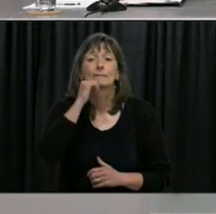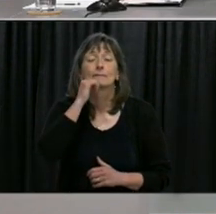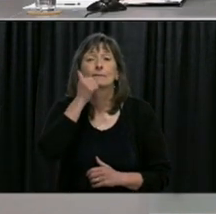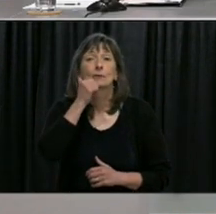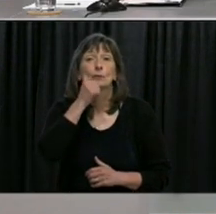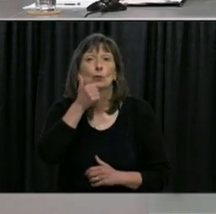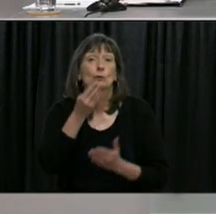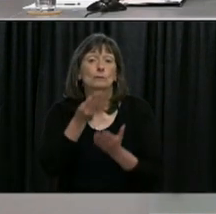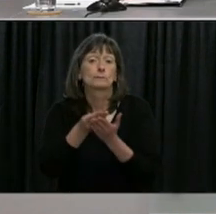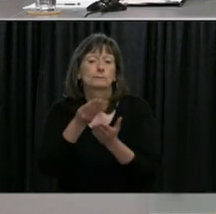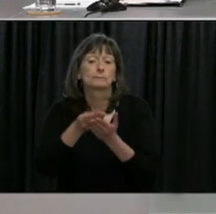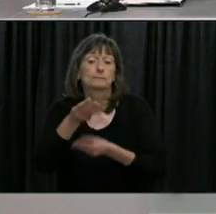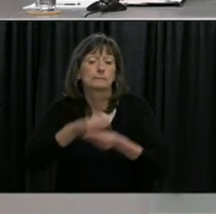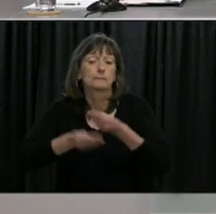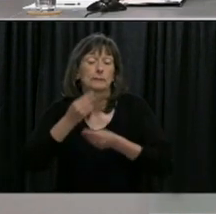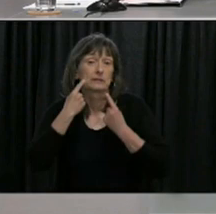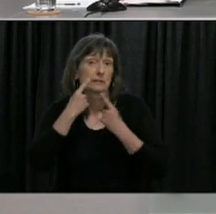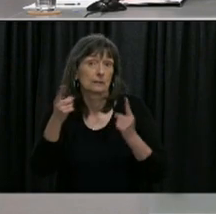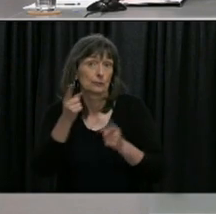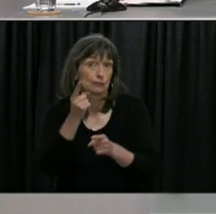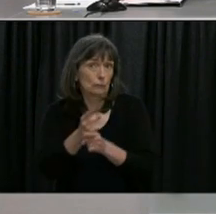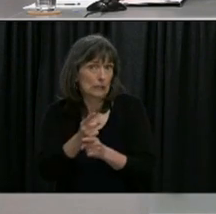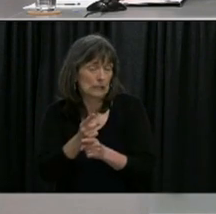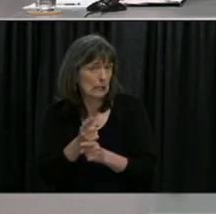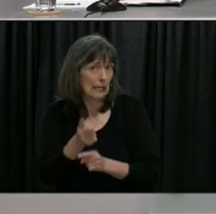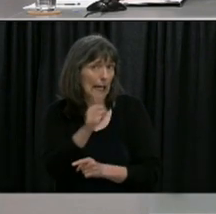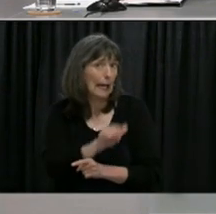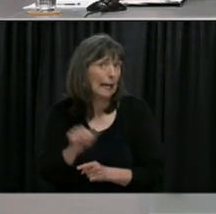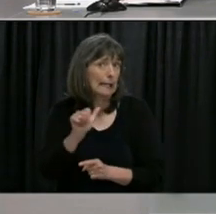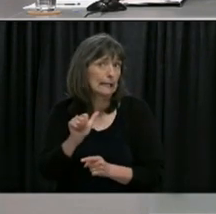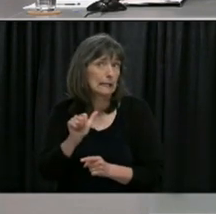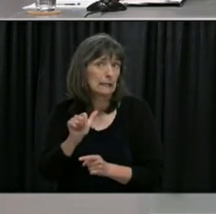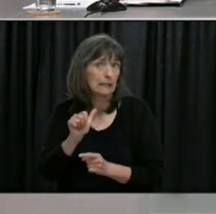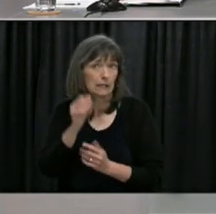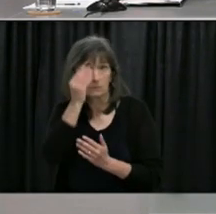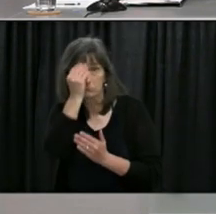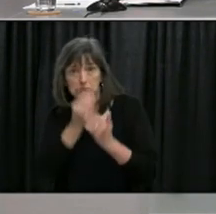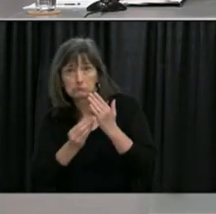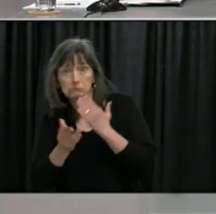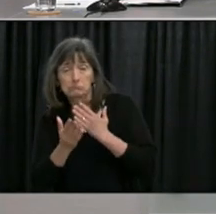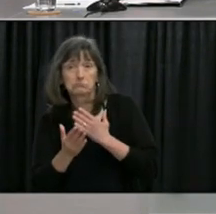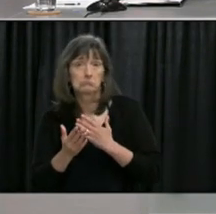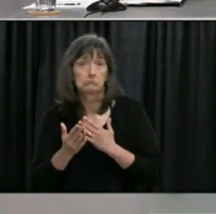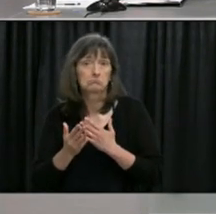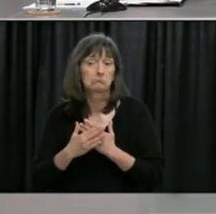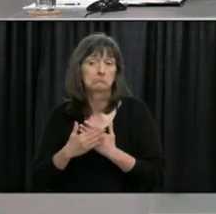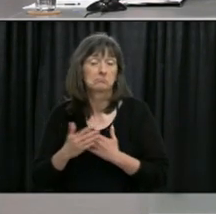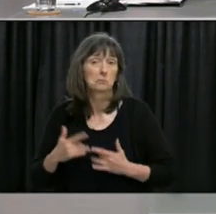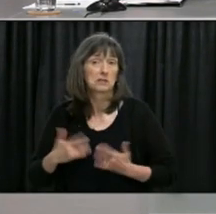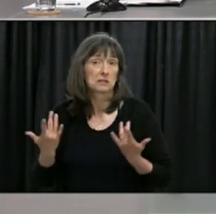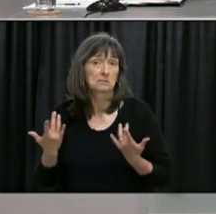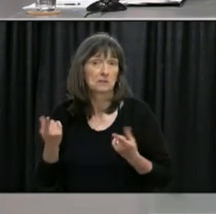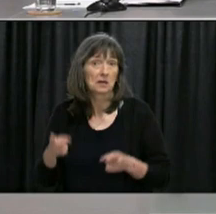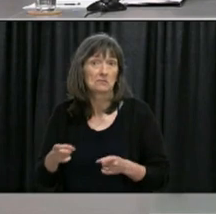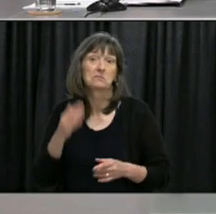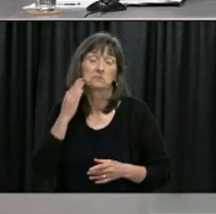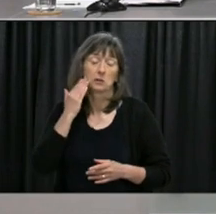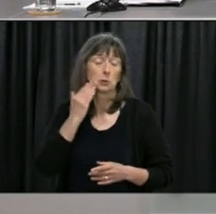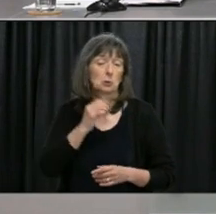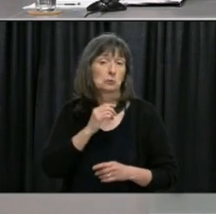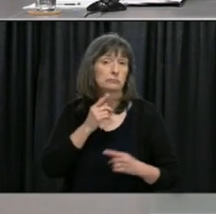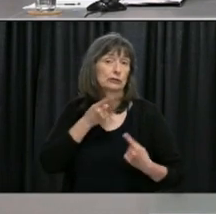fiscal update can you give any details about what's on the horizon there we know that there's been a lot of difficulties